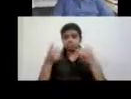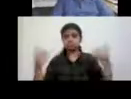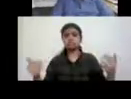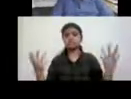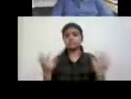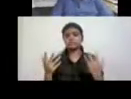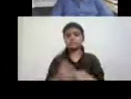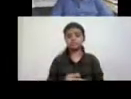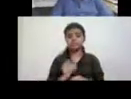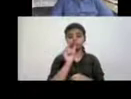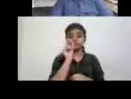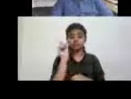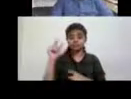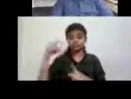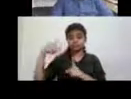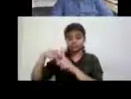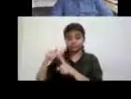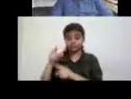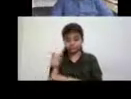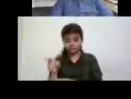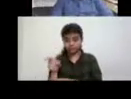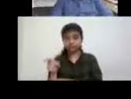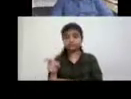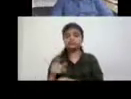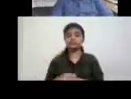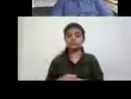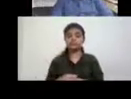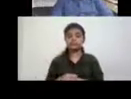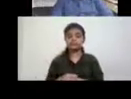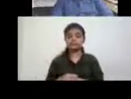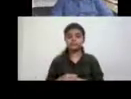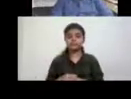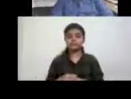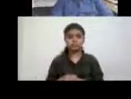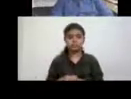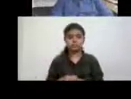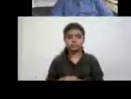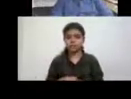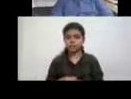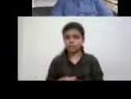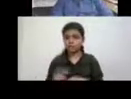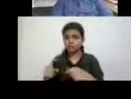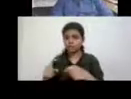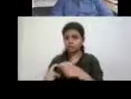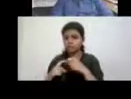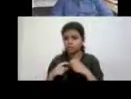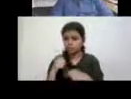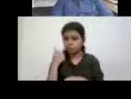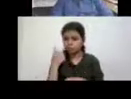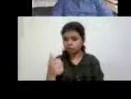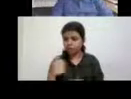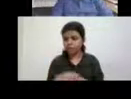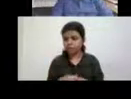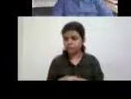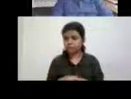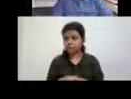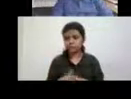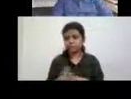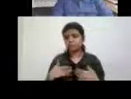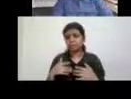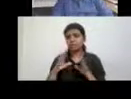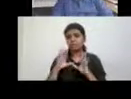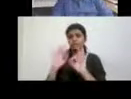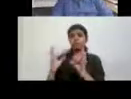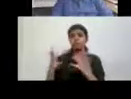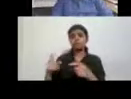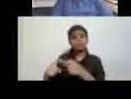the UK one was basically, okay, good question. Where would On Ugliness by Umberto Eco be placed? I'm not sure. That's